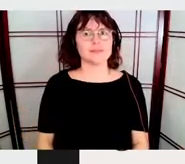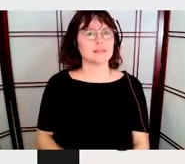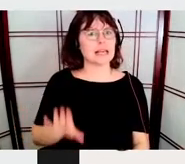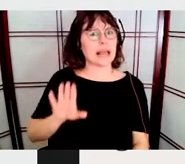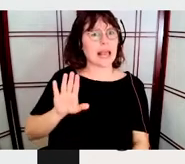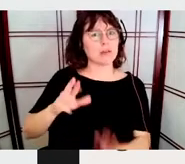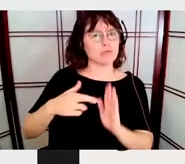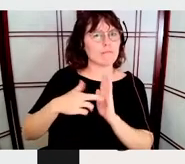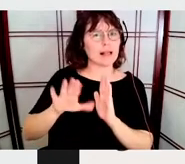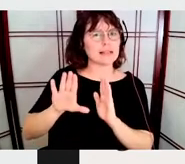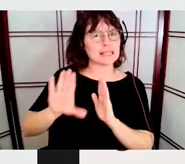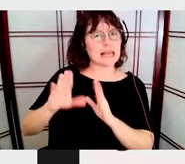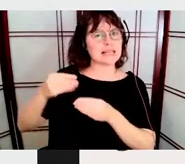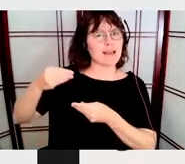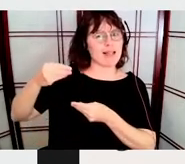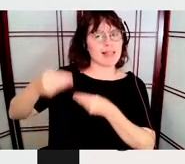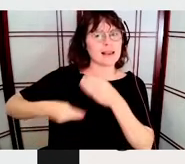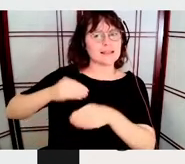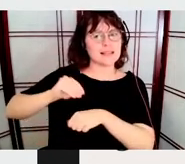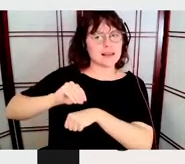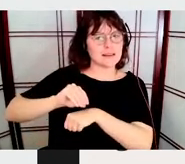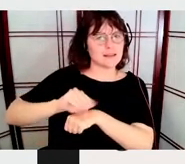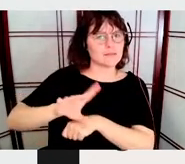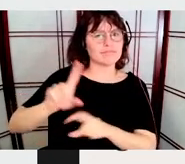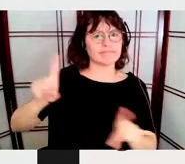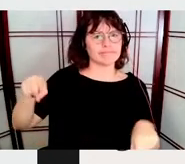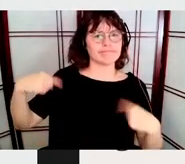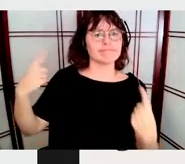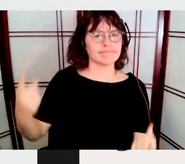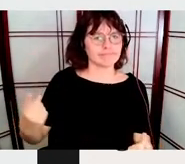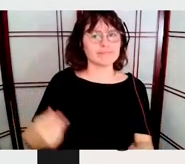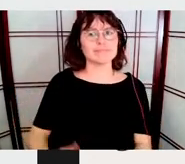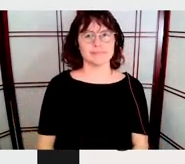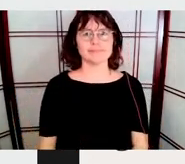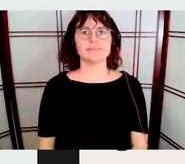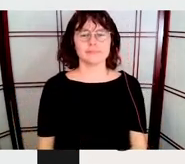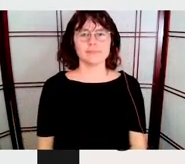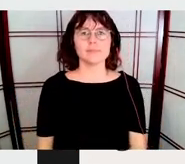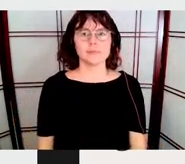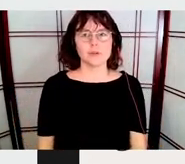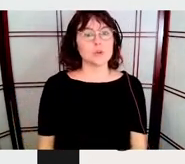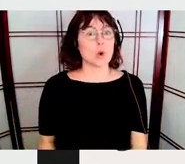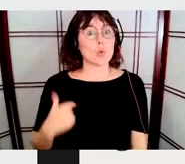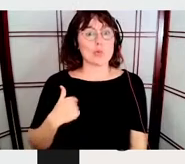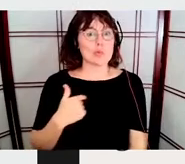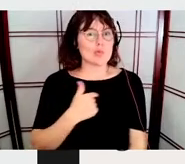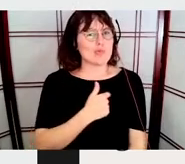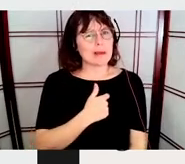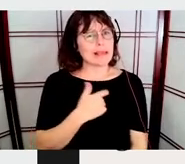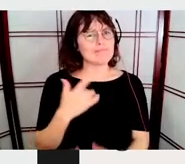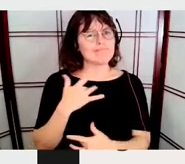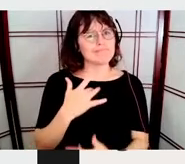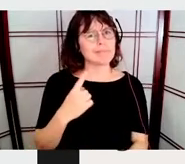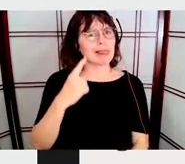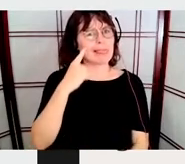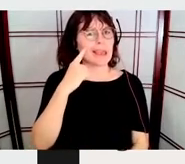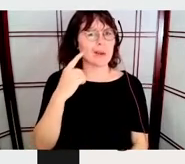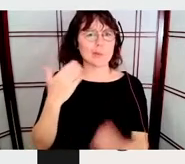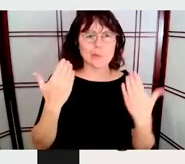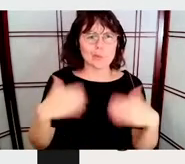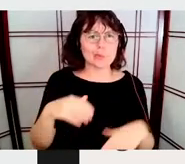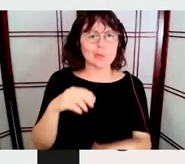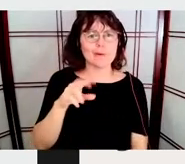the legacy of what the Vinali is. But now we're going to express and do something that